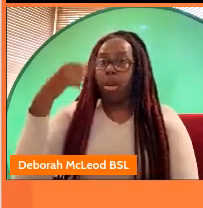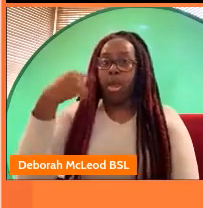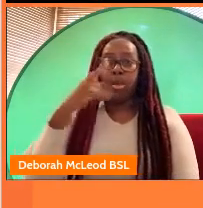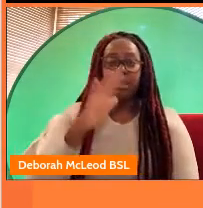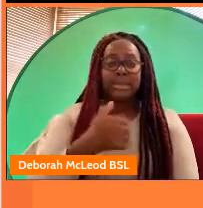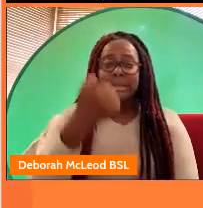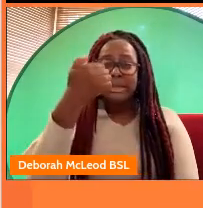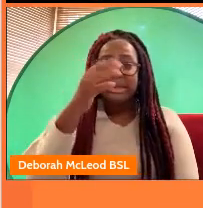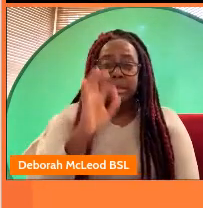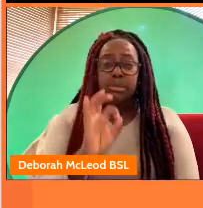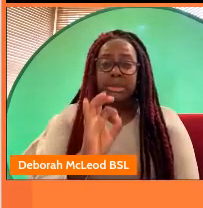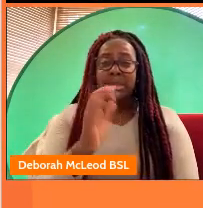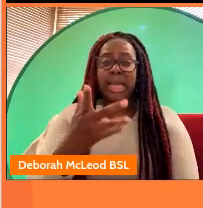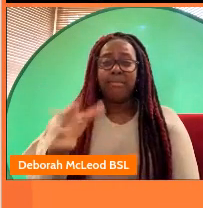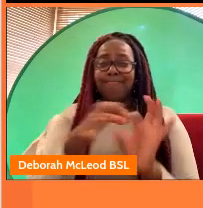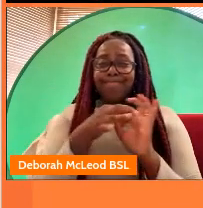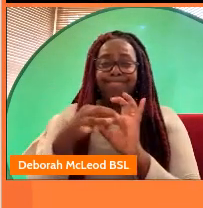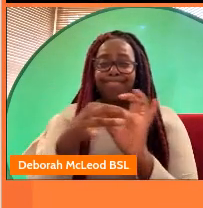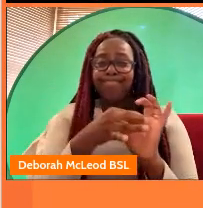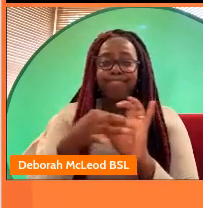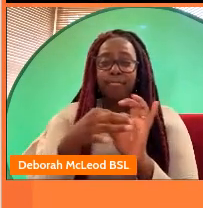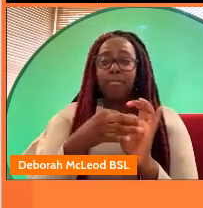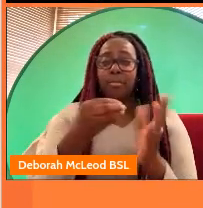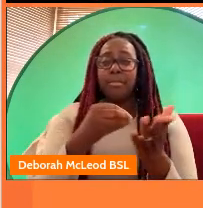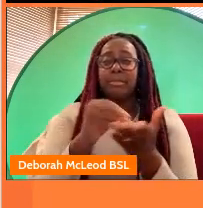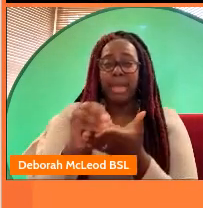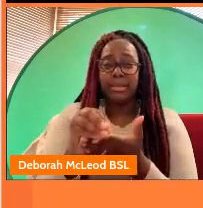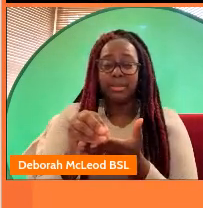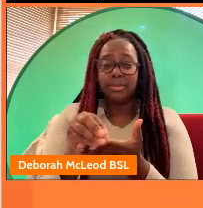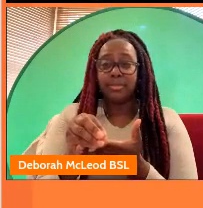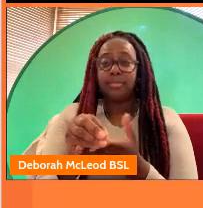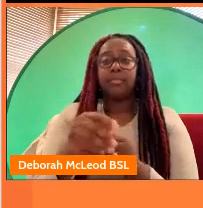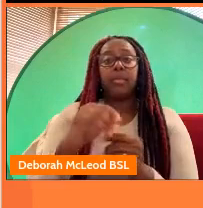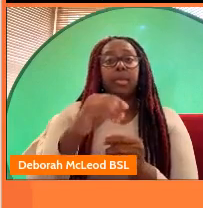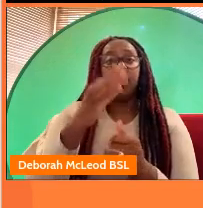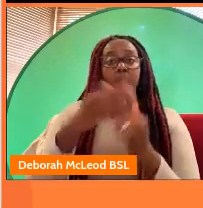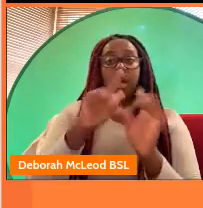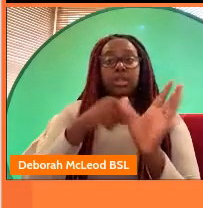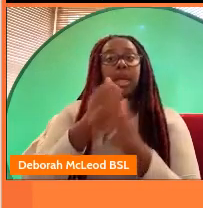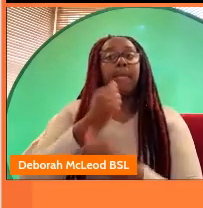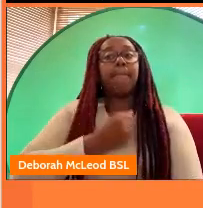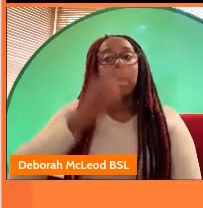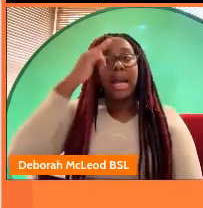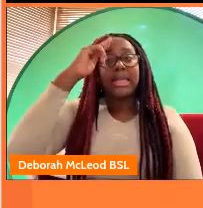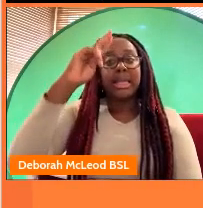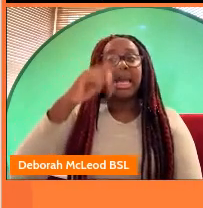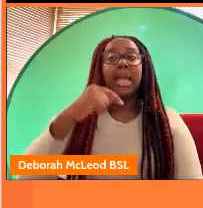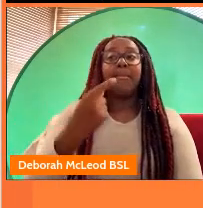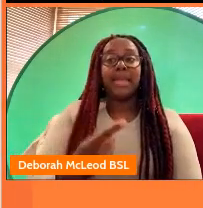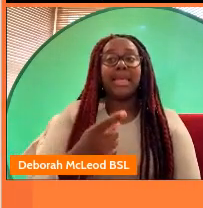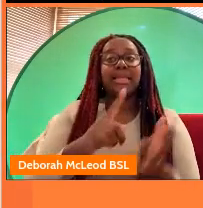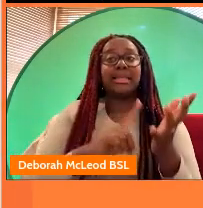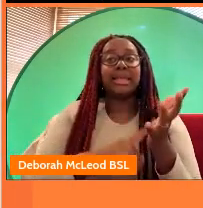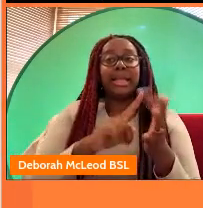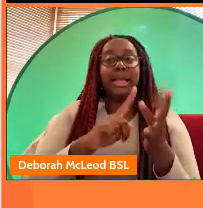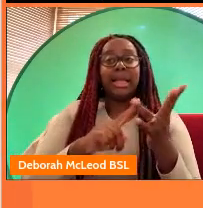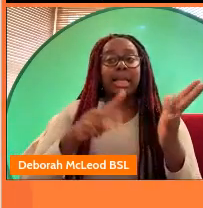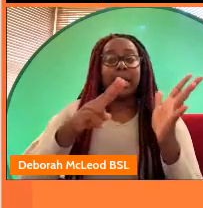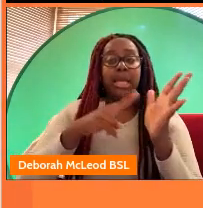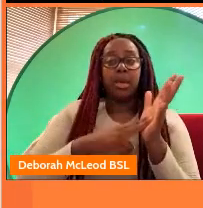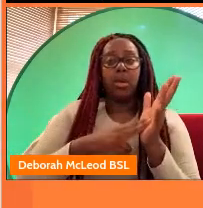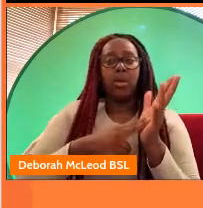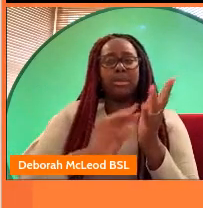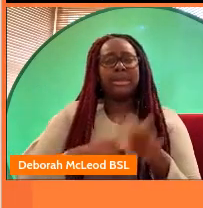60 percent of network tv commissions by spend well last year we had my name is leon on bc2 and iplayer it's set in